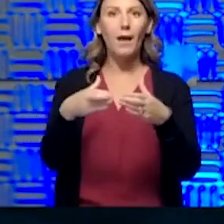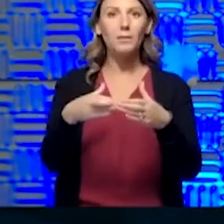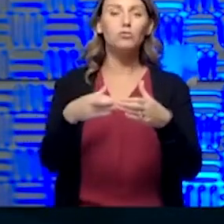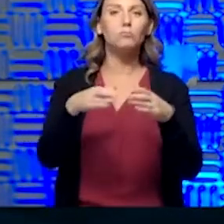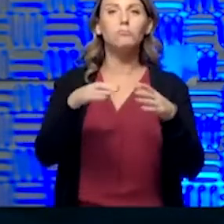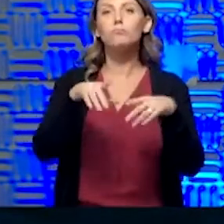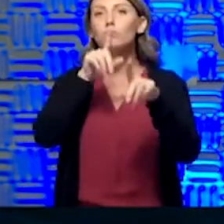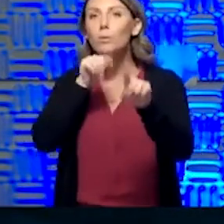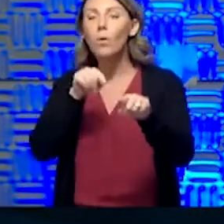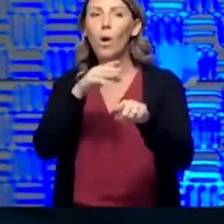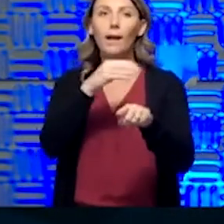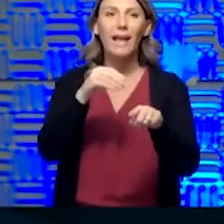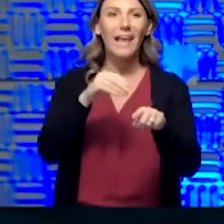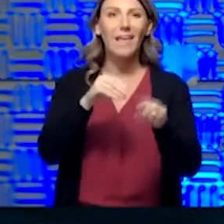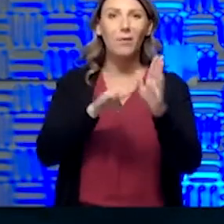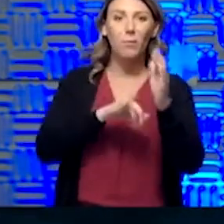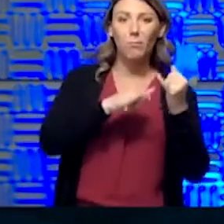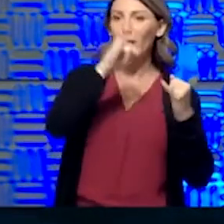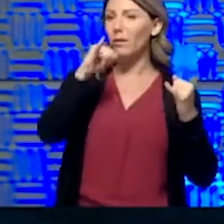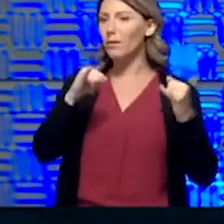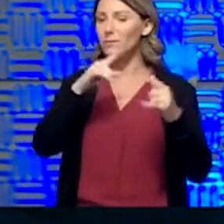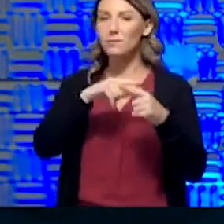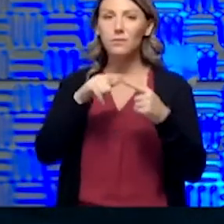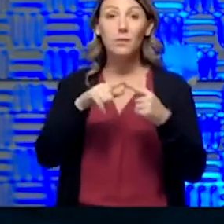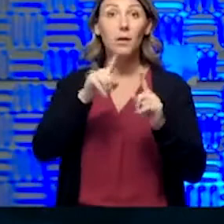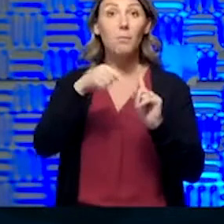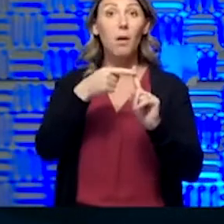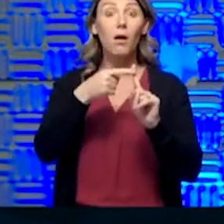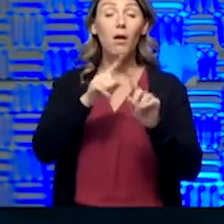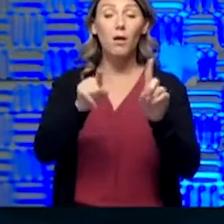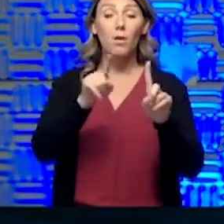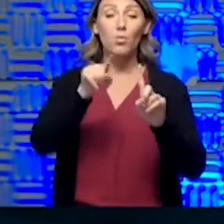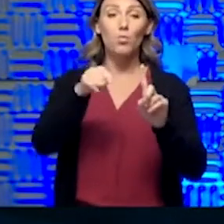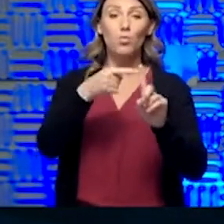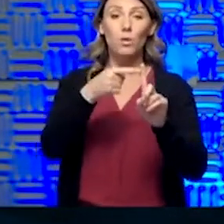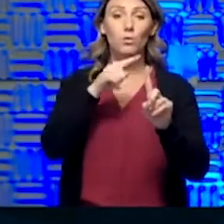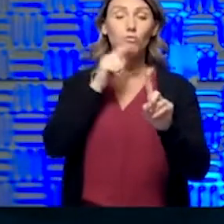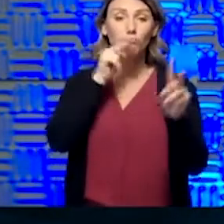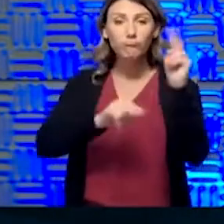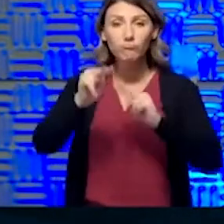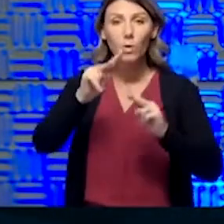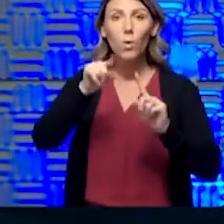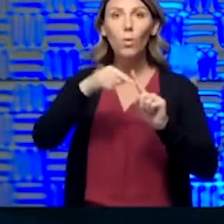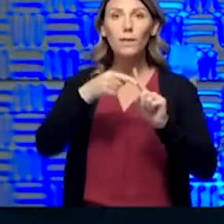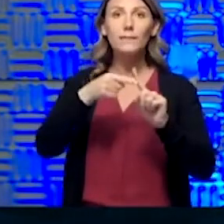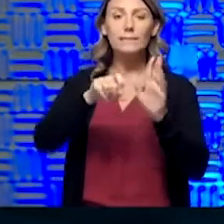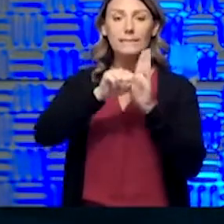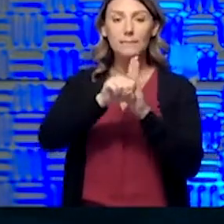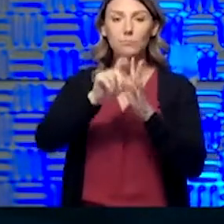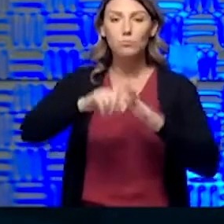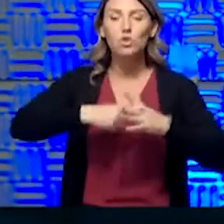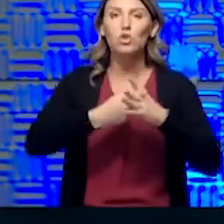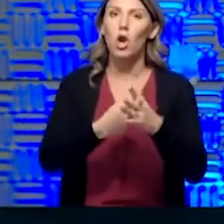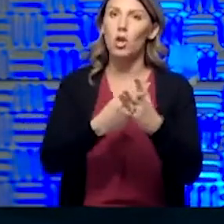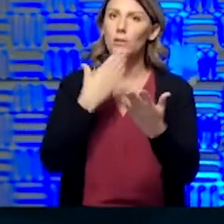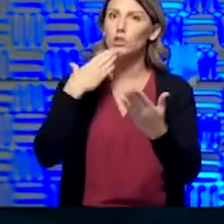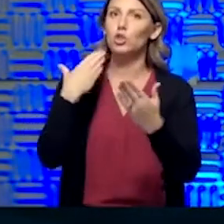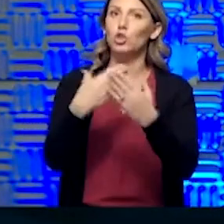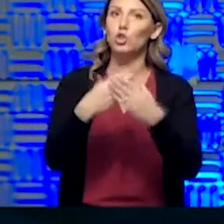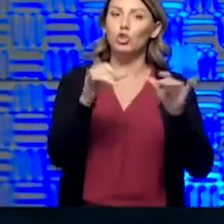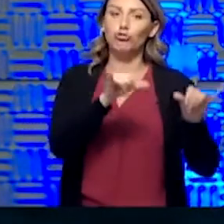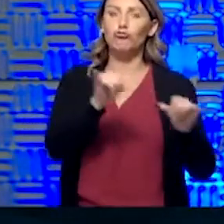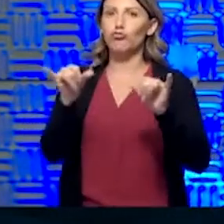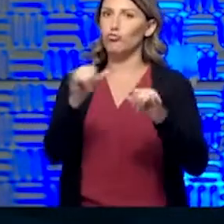and valleys. But if you look at when symptoms start, there's a very good trend line, and that's what we are feeling comfortable about.